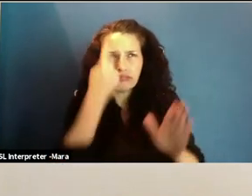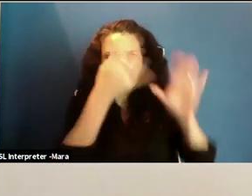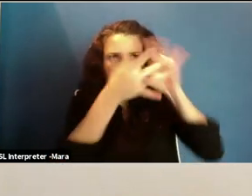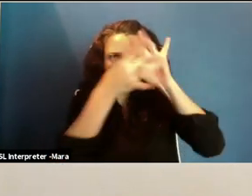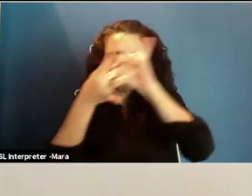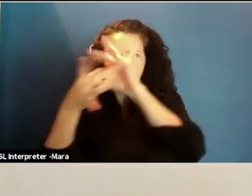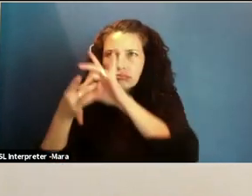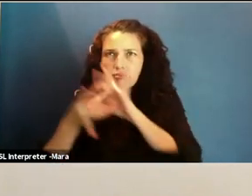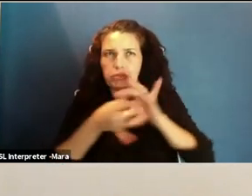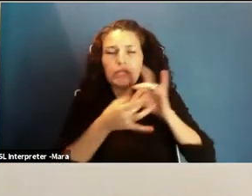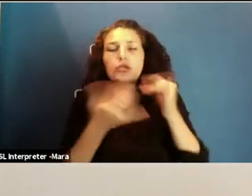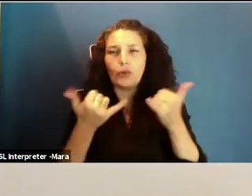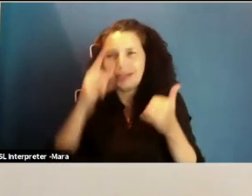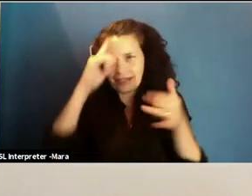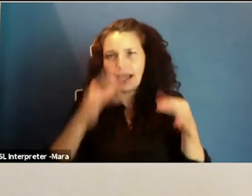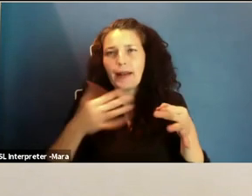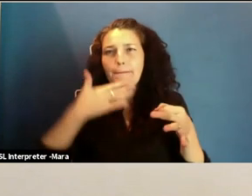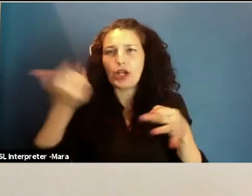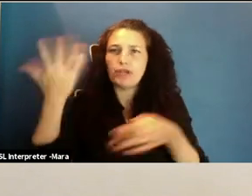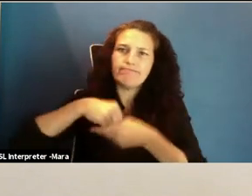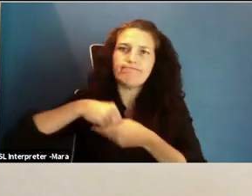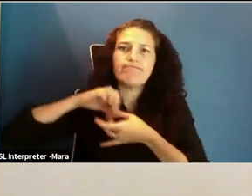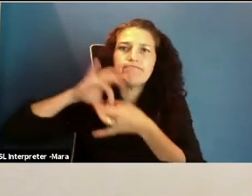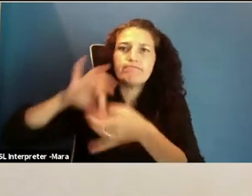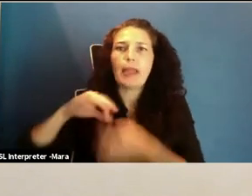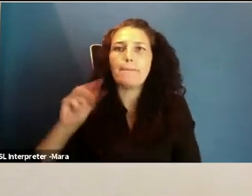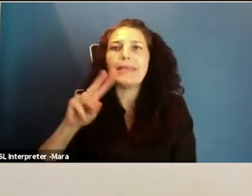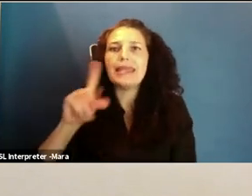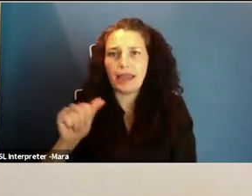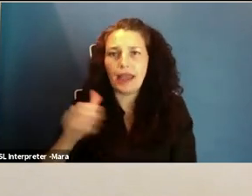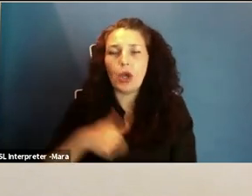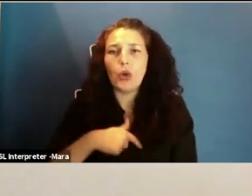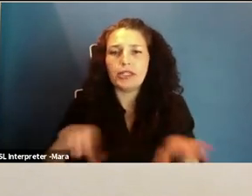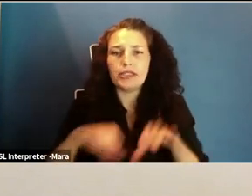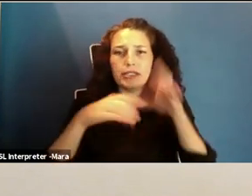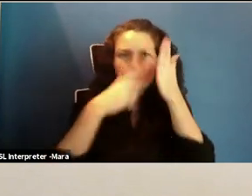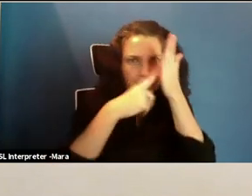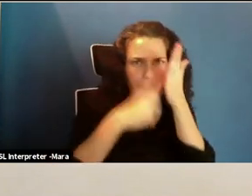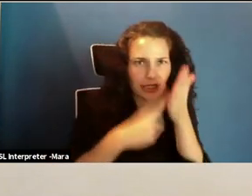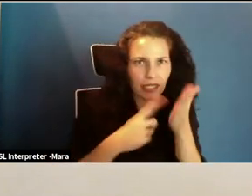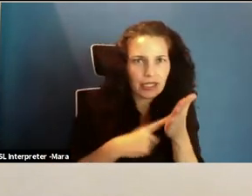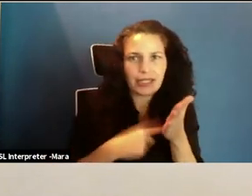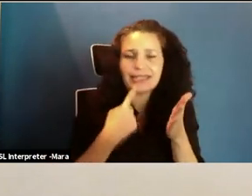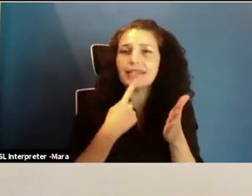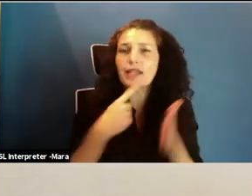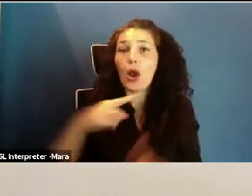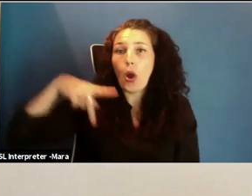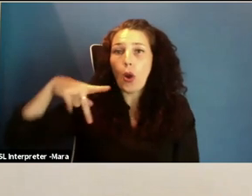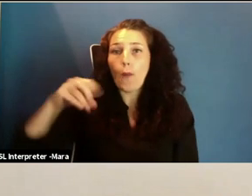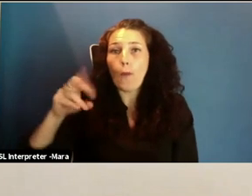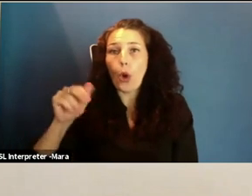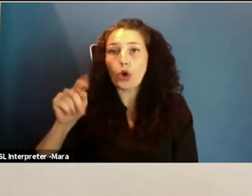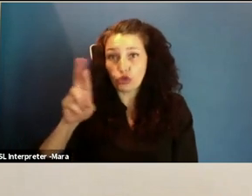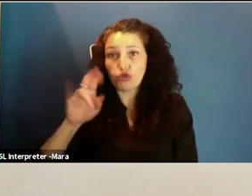study with the Lyda Hill philanthropies called Portray Her, and it showed that in TV shows and films, men are